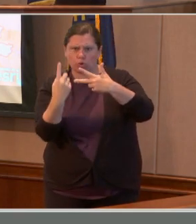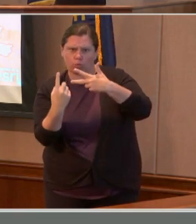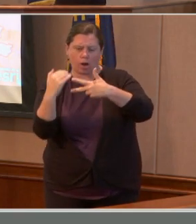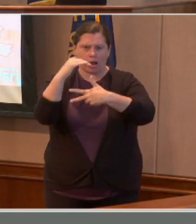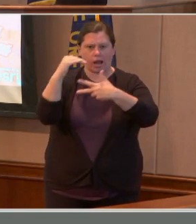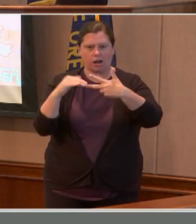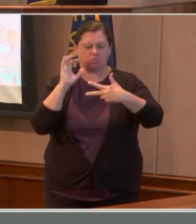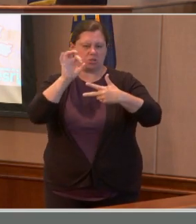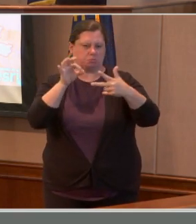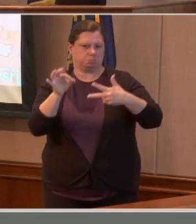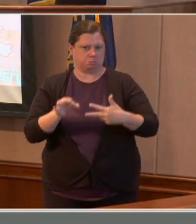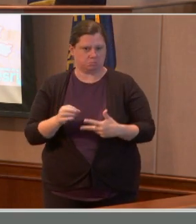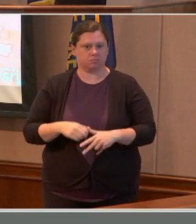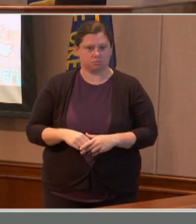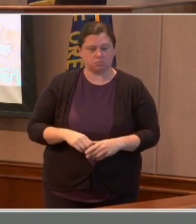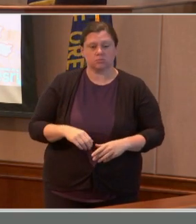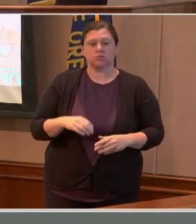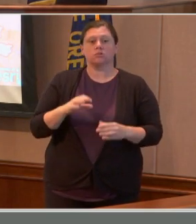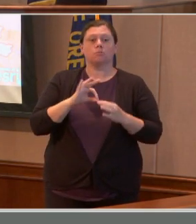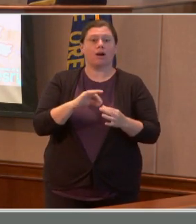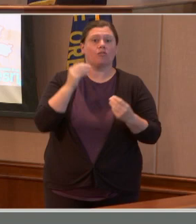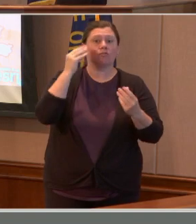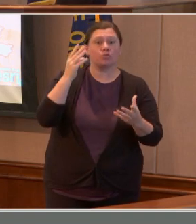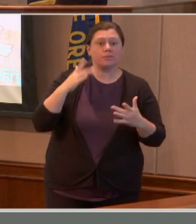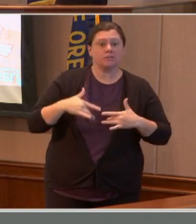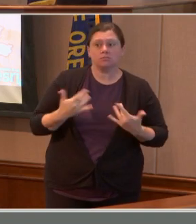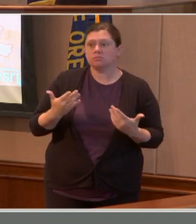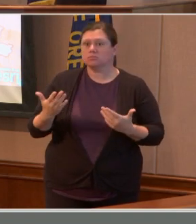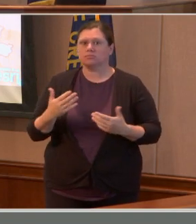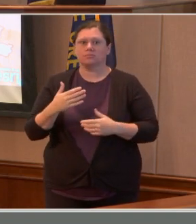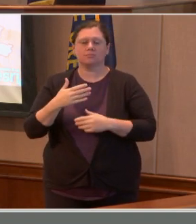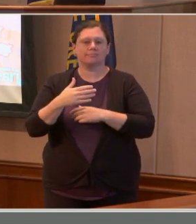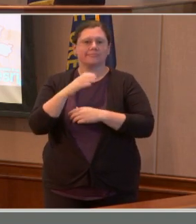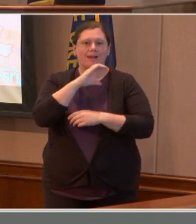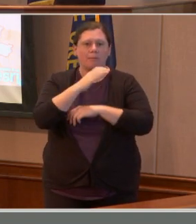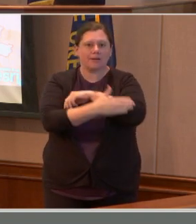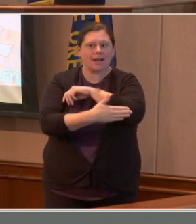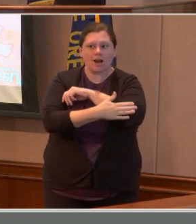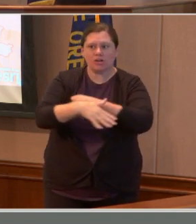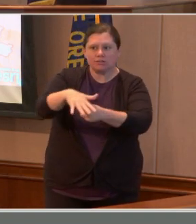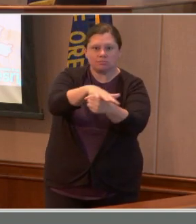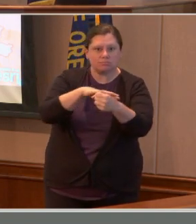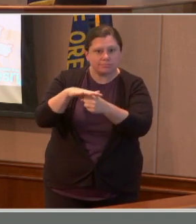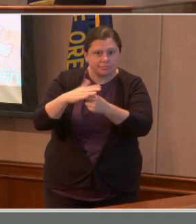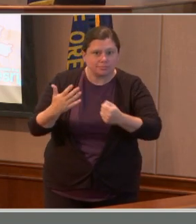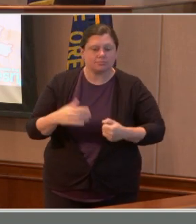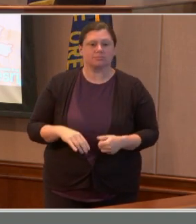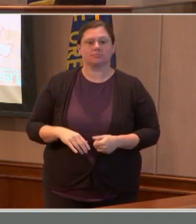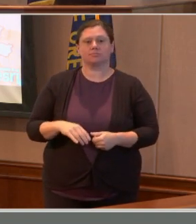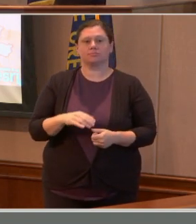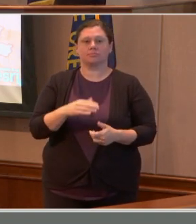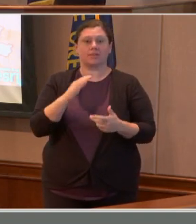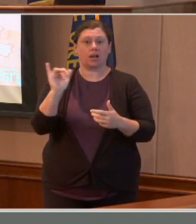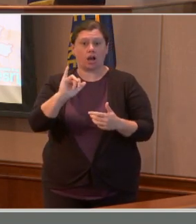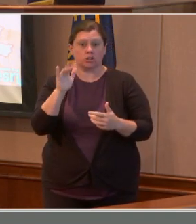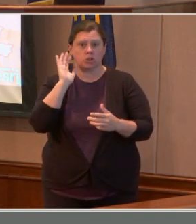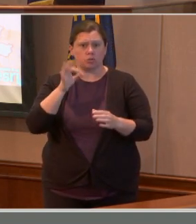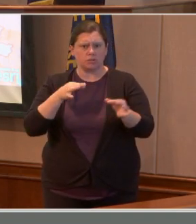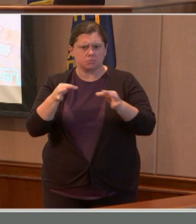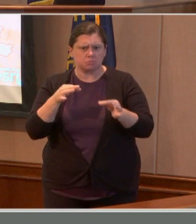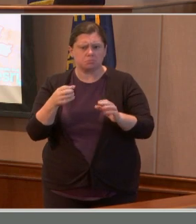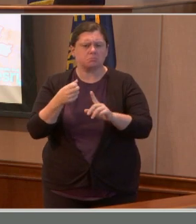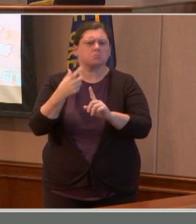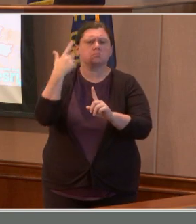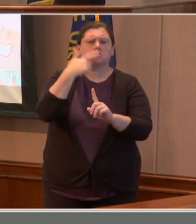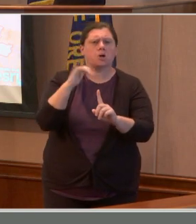the wildfires burning in Clackamas County, and explain what the county is doing to help you and other people who've suffered